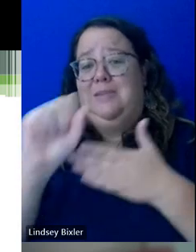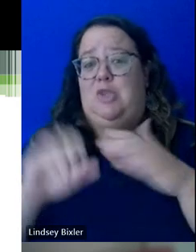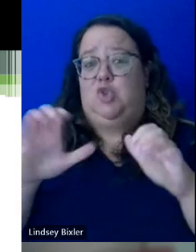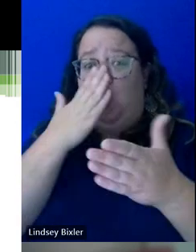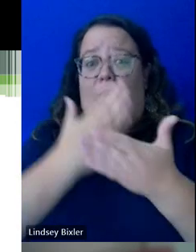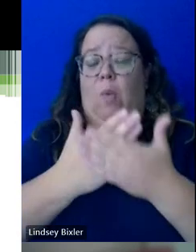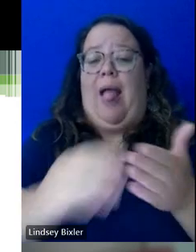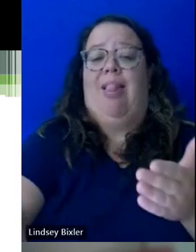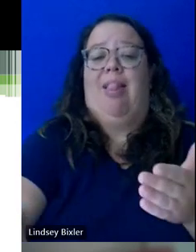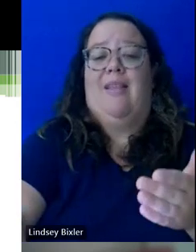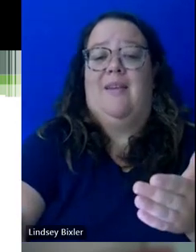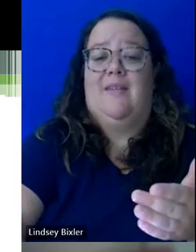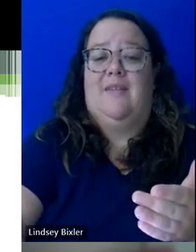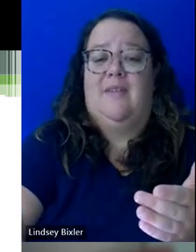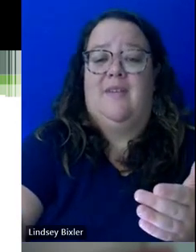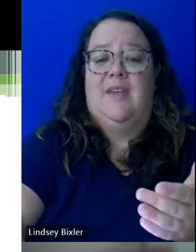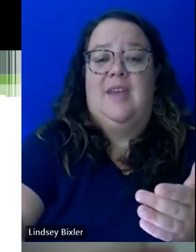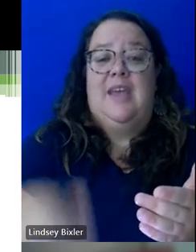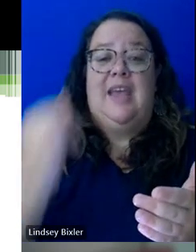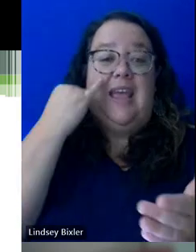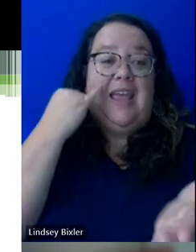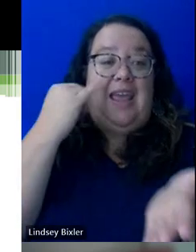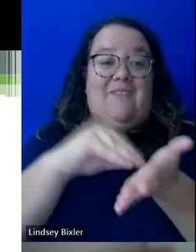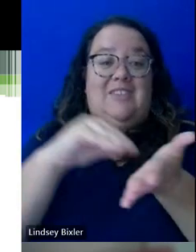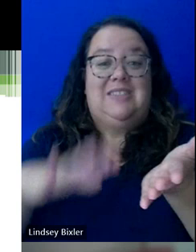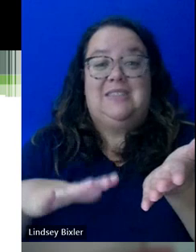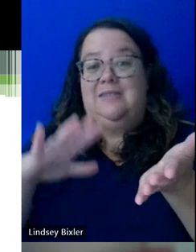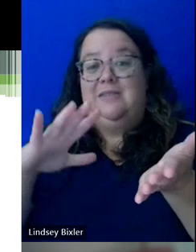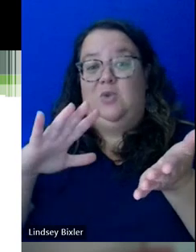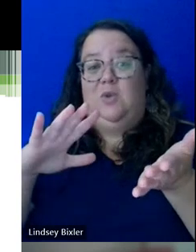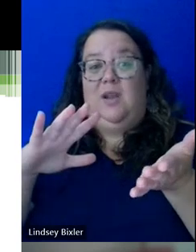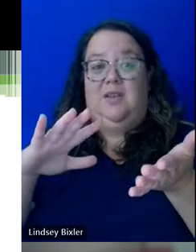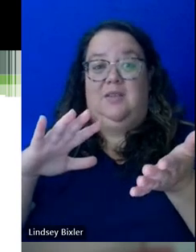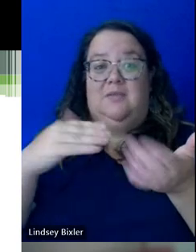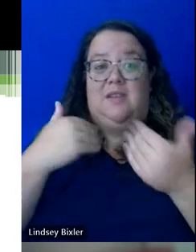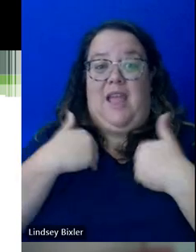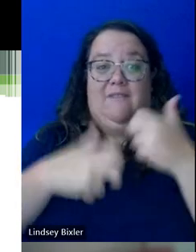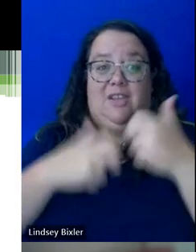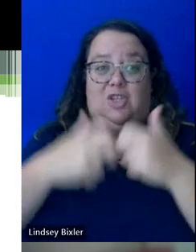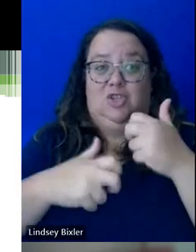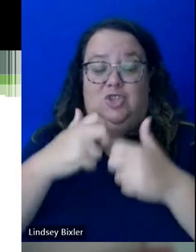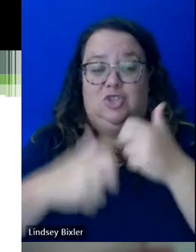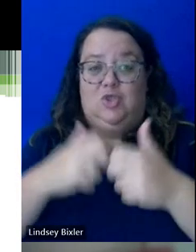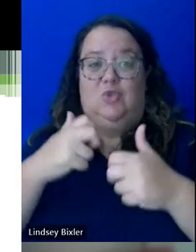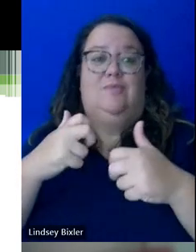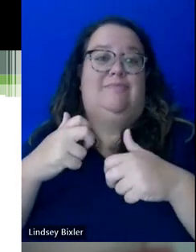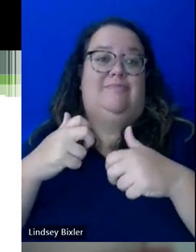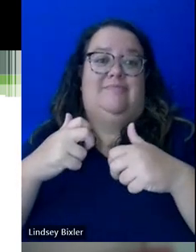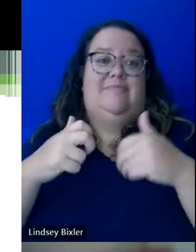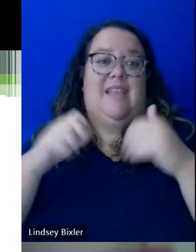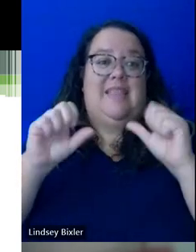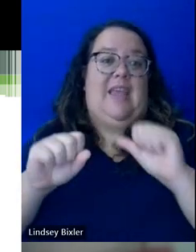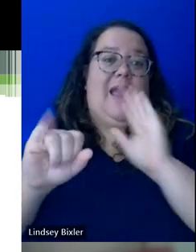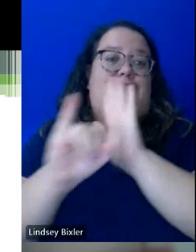if a disability flares, then they can work with their college around and our office around potentially taking incomplete where